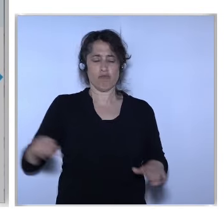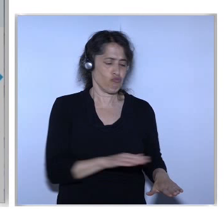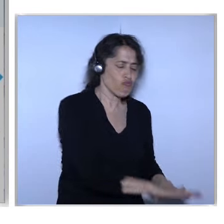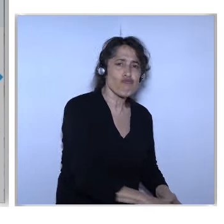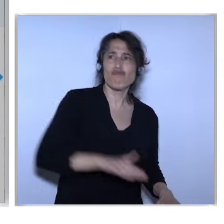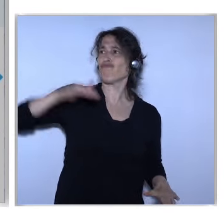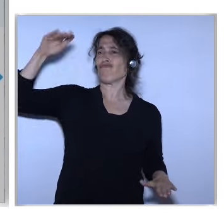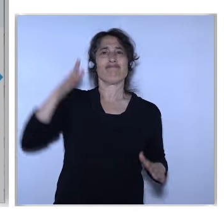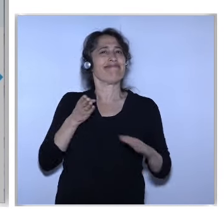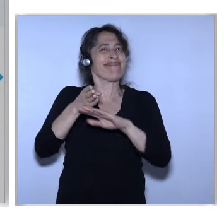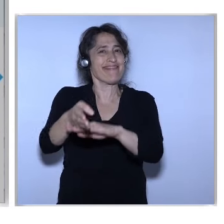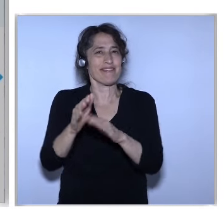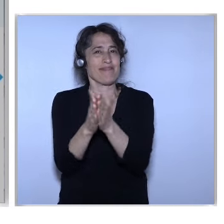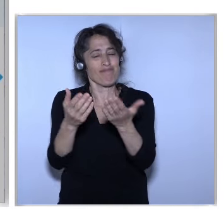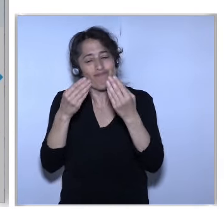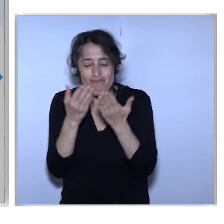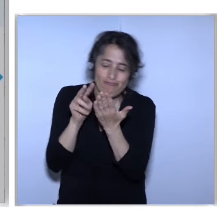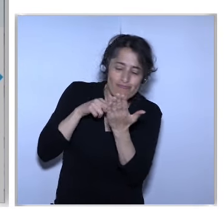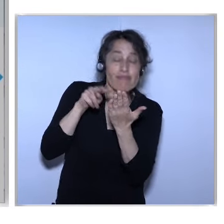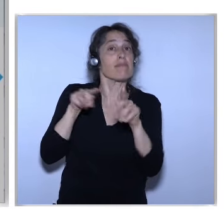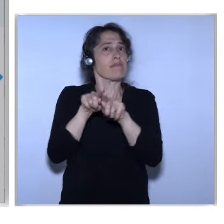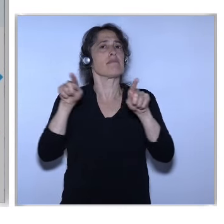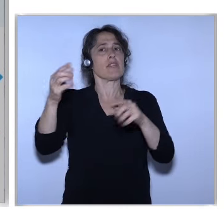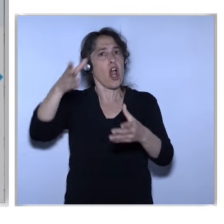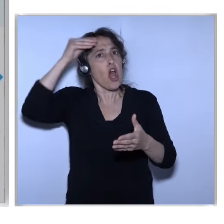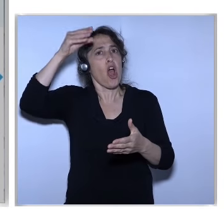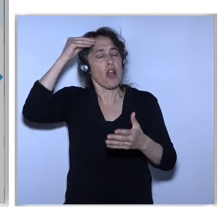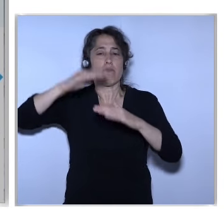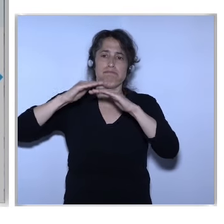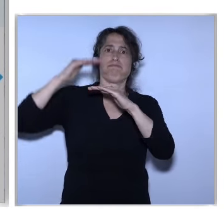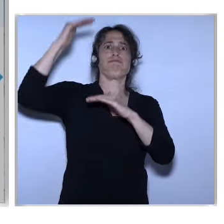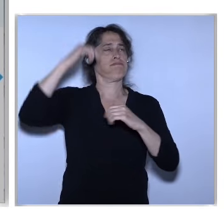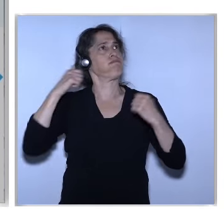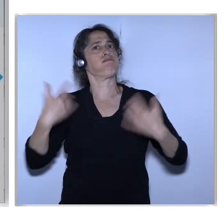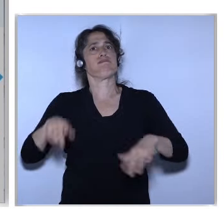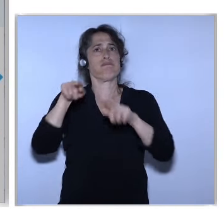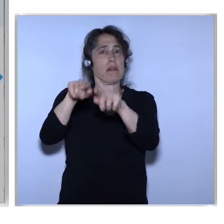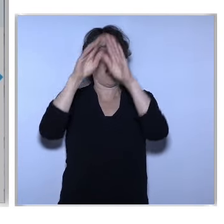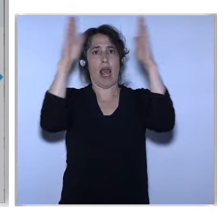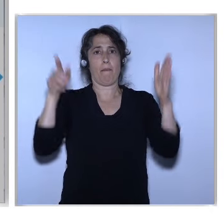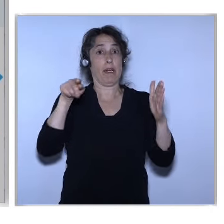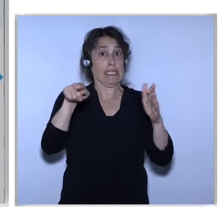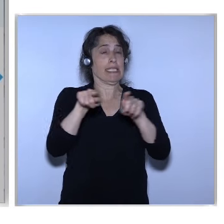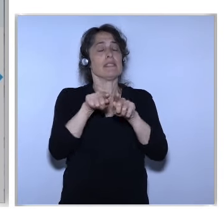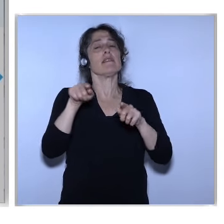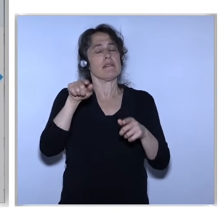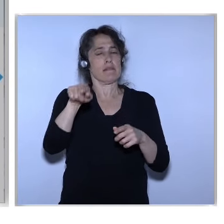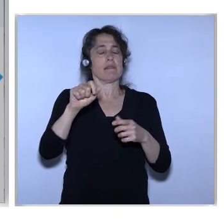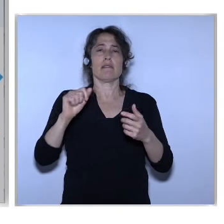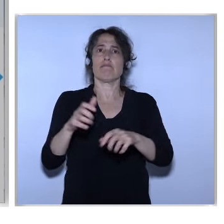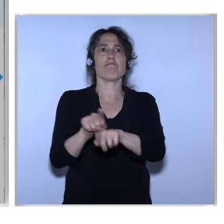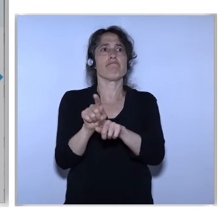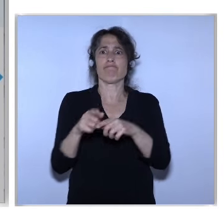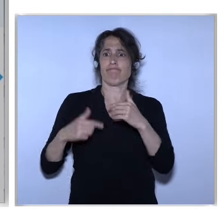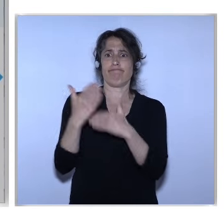10 concrete Kind of focus Areas And we followed That further on In the process That we had